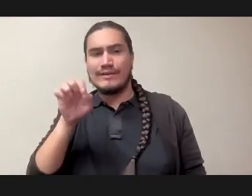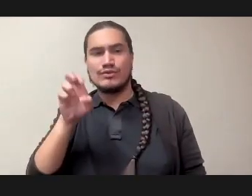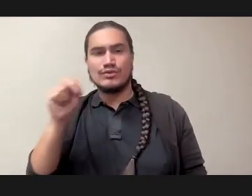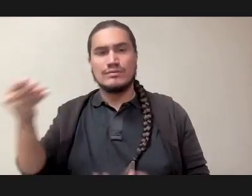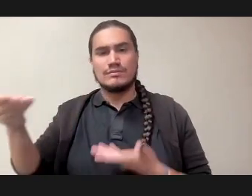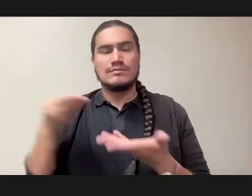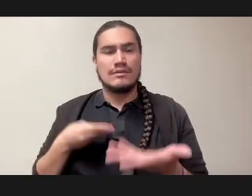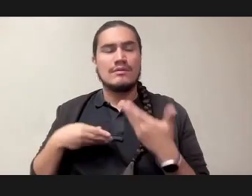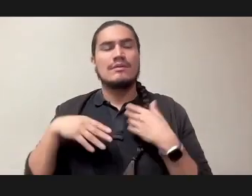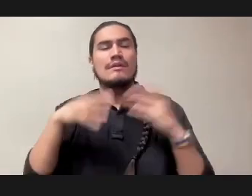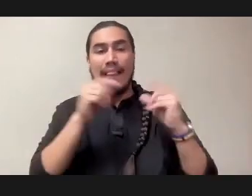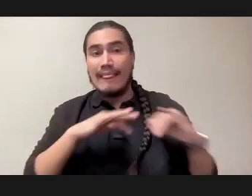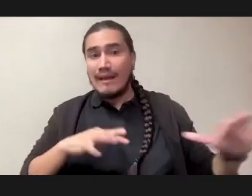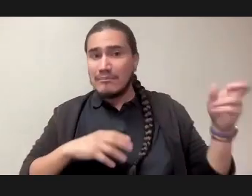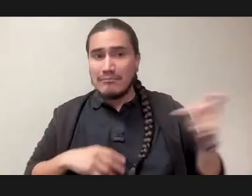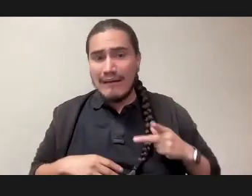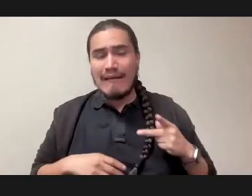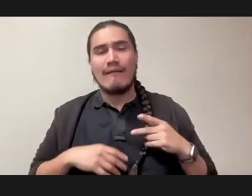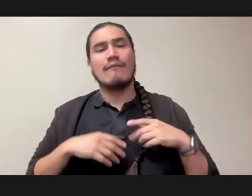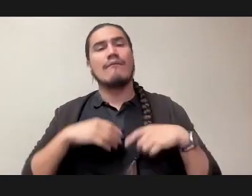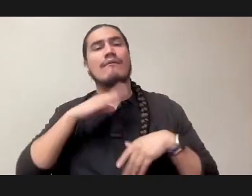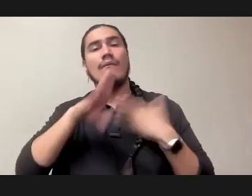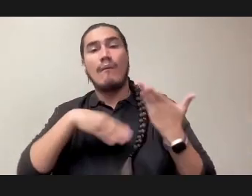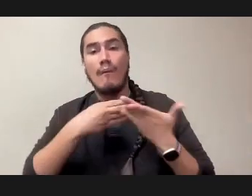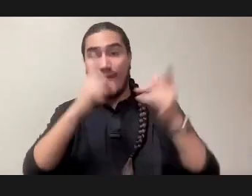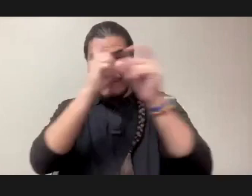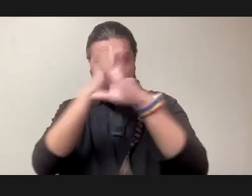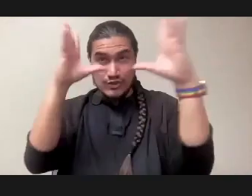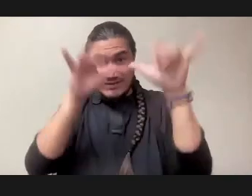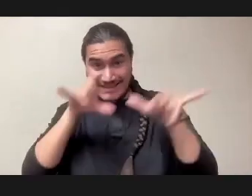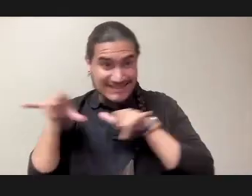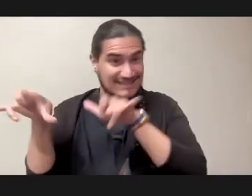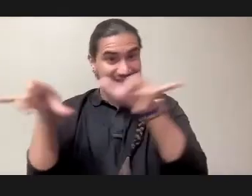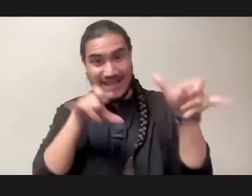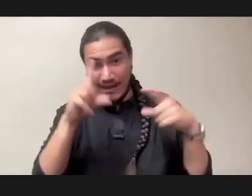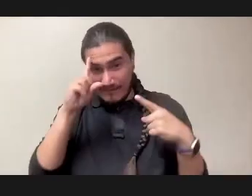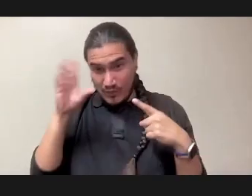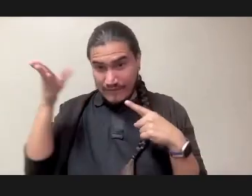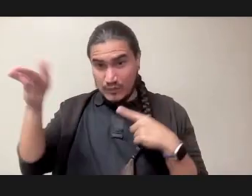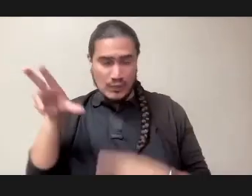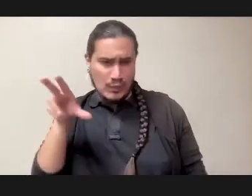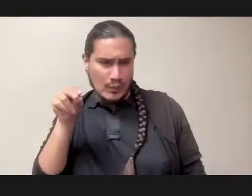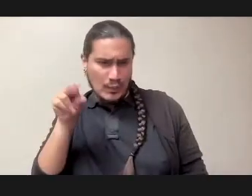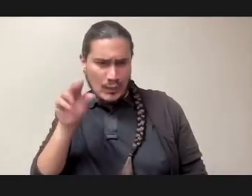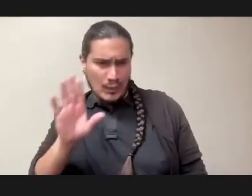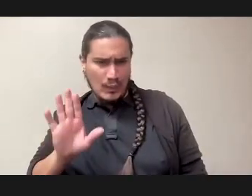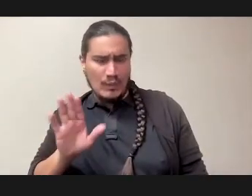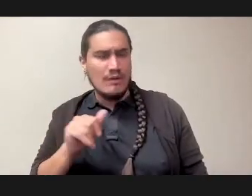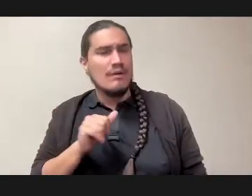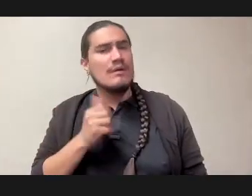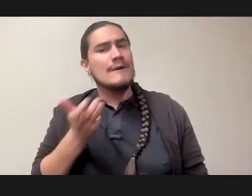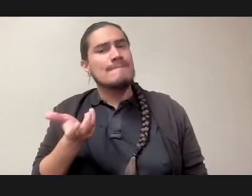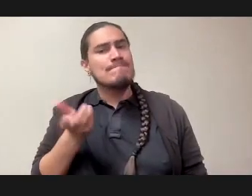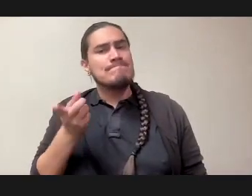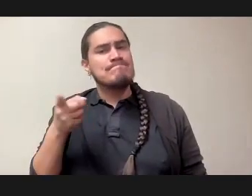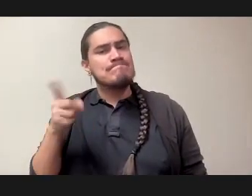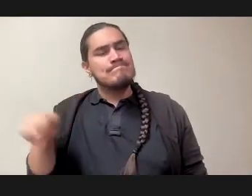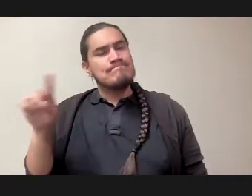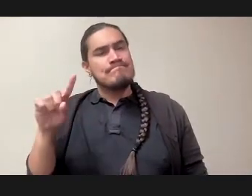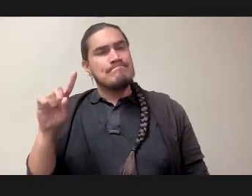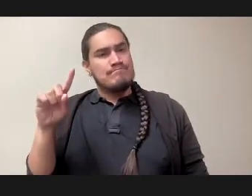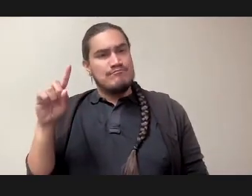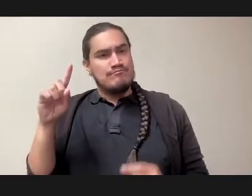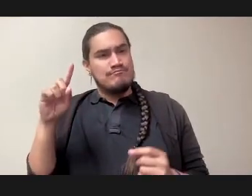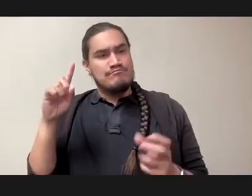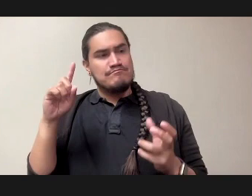They're not always commensurate visions of the future, and they haven't been, folks haven't